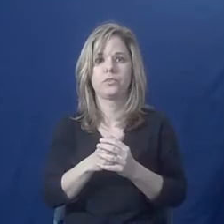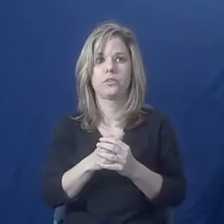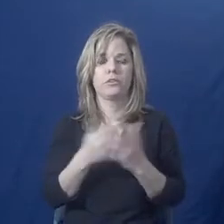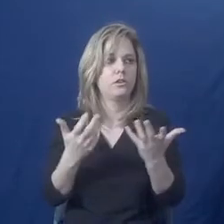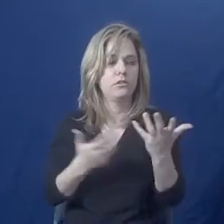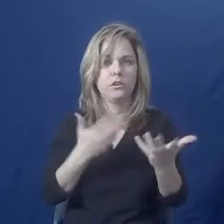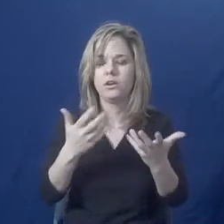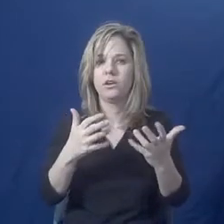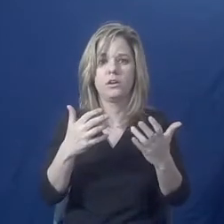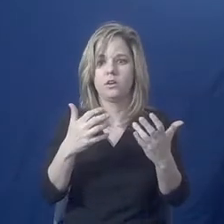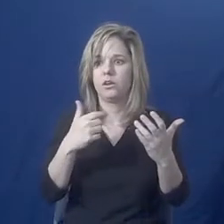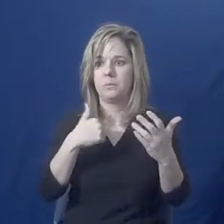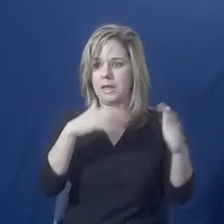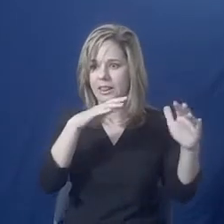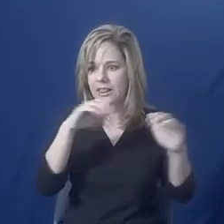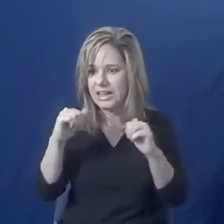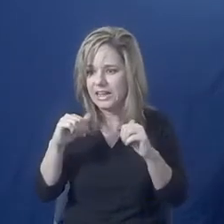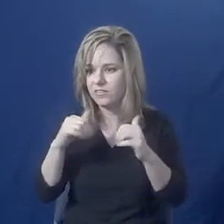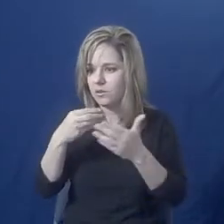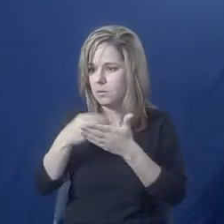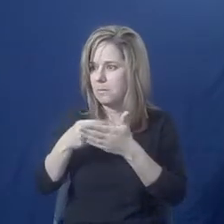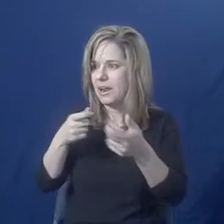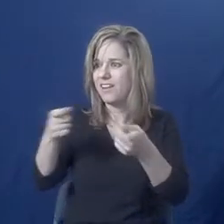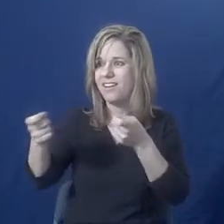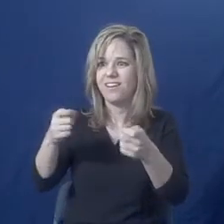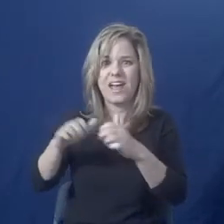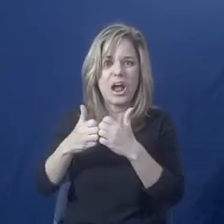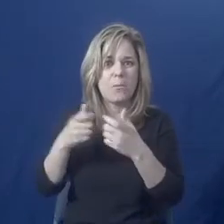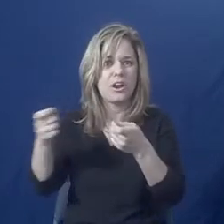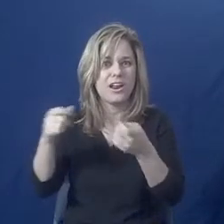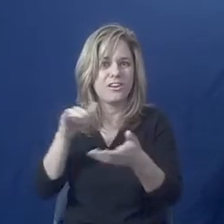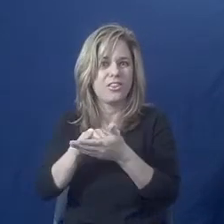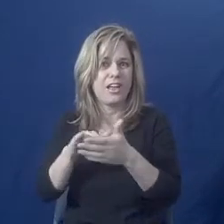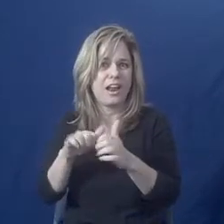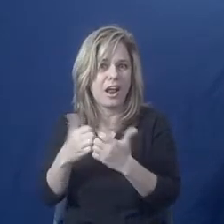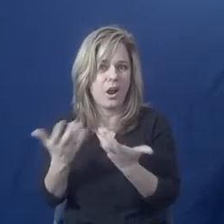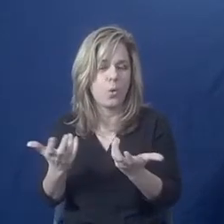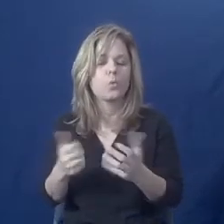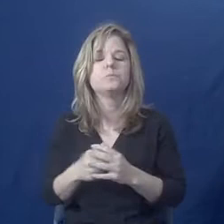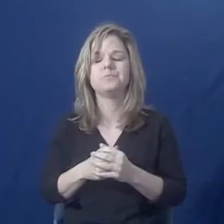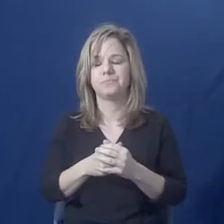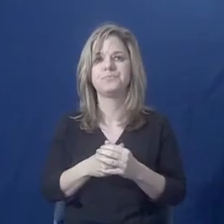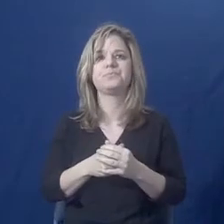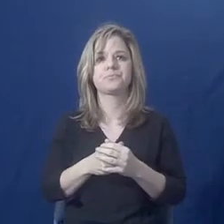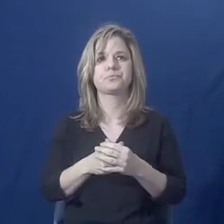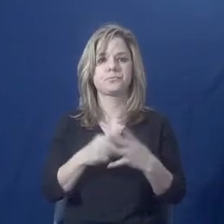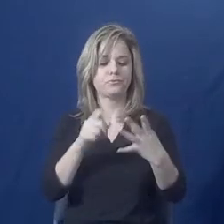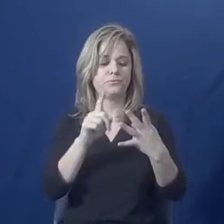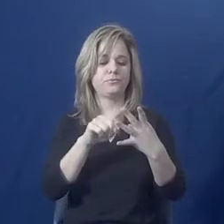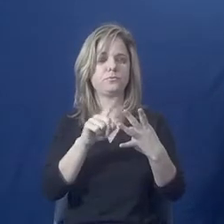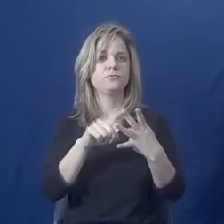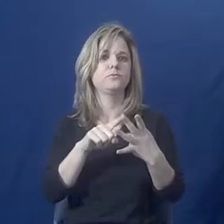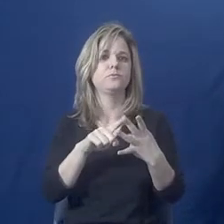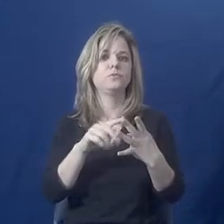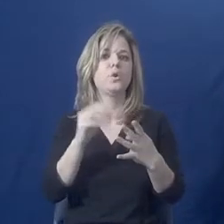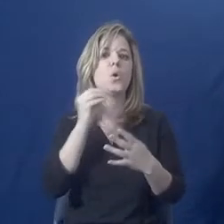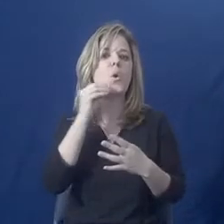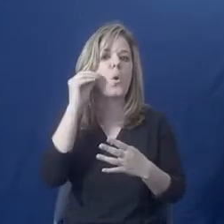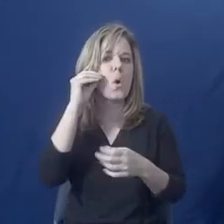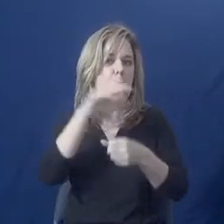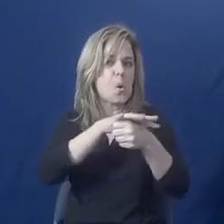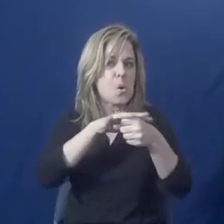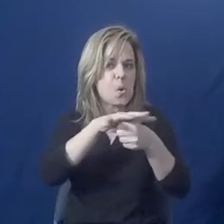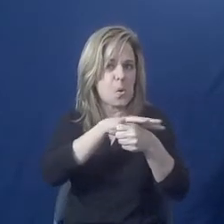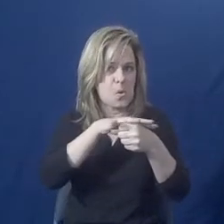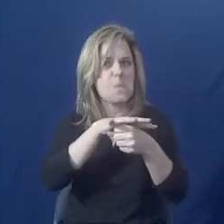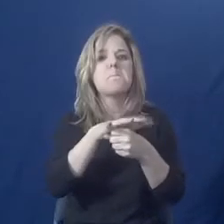how are you going to handle having an income, having some money coming in? The home location may